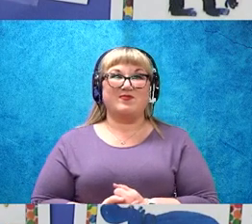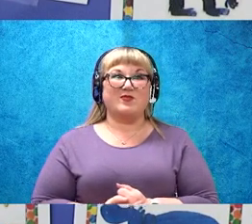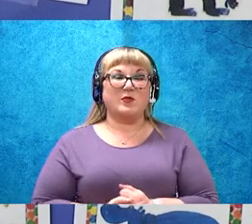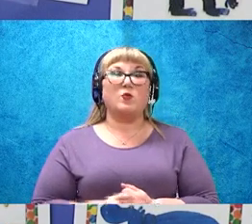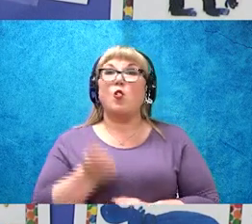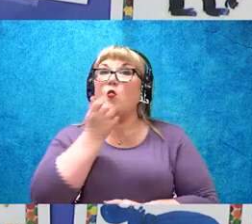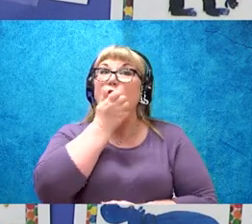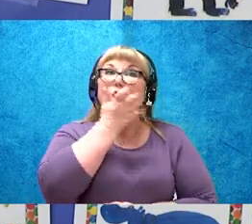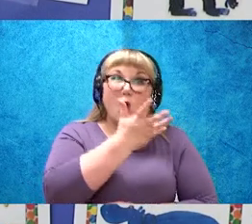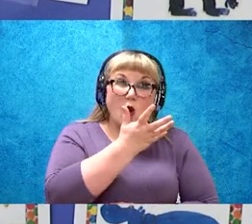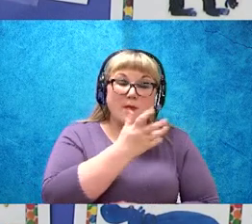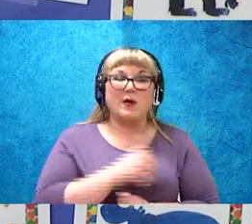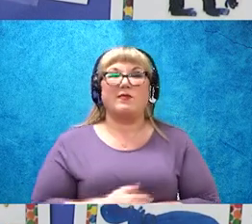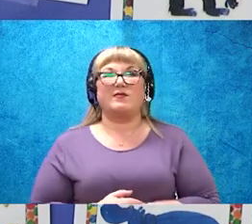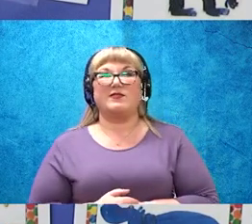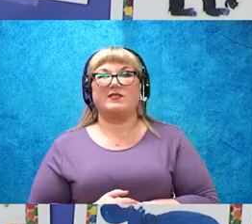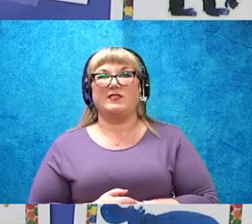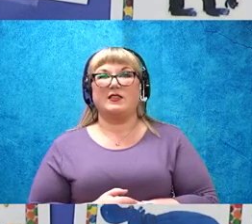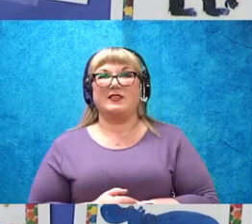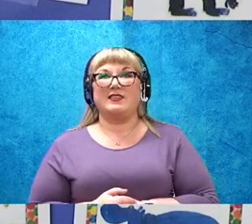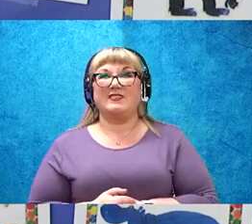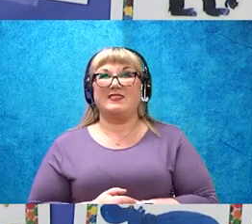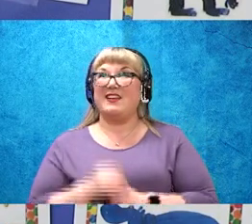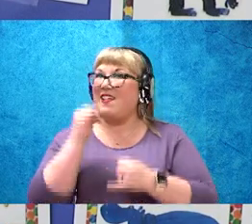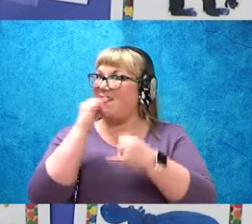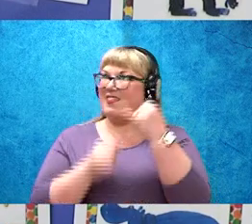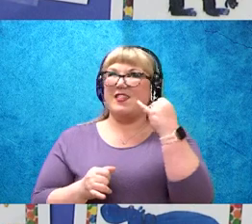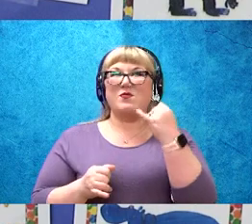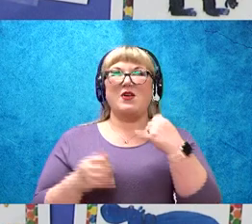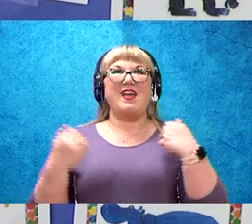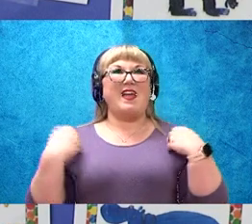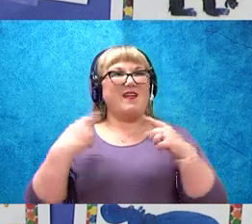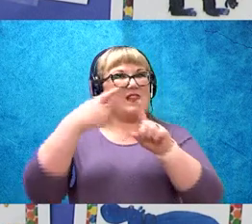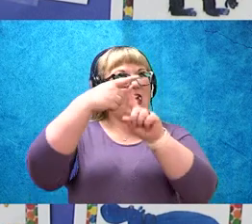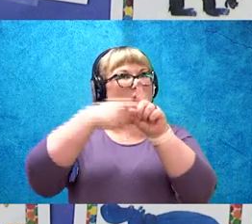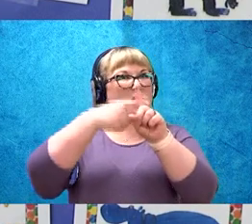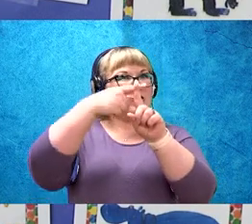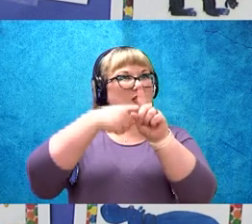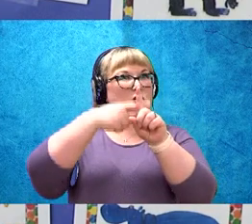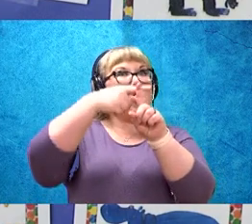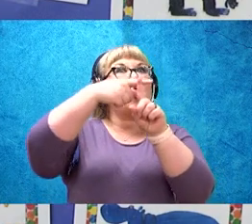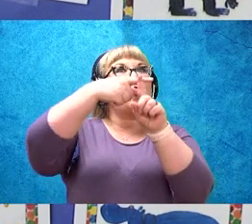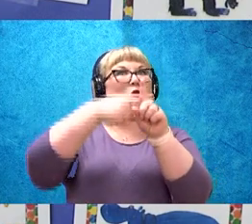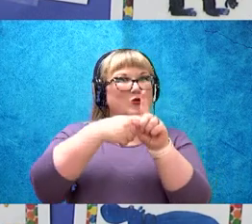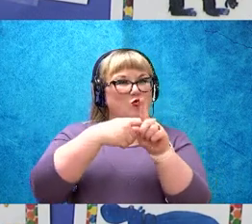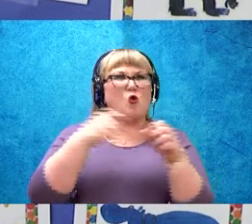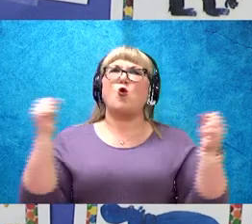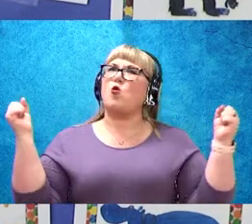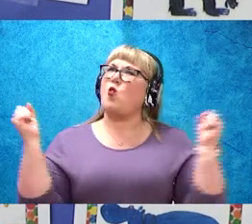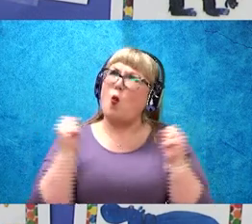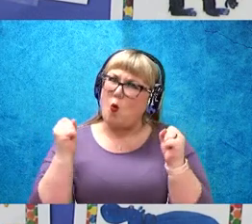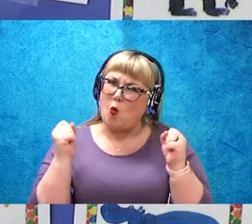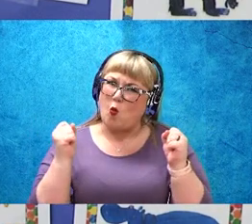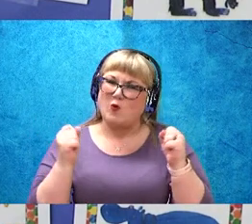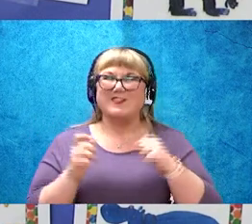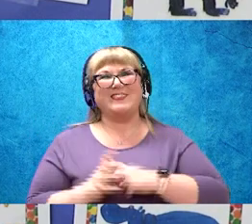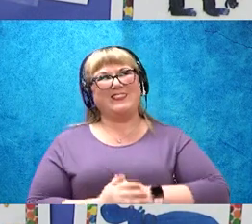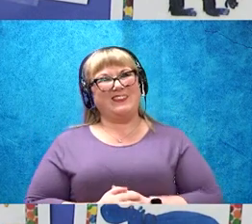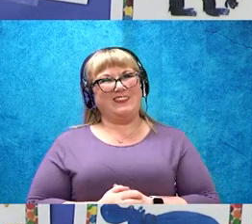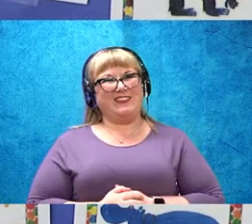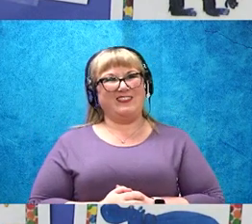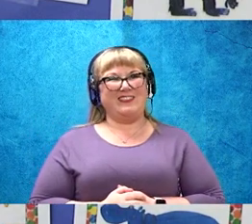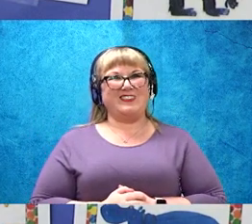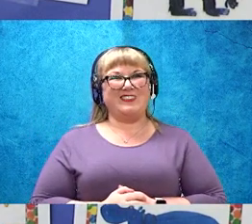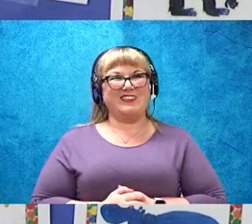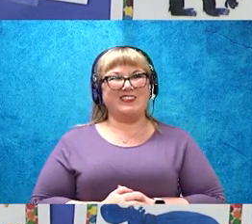Warm. And then last, we have the temperature that we call cold. Good job,